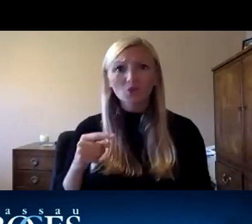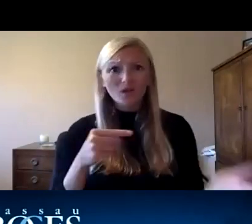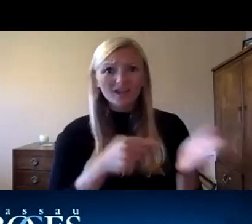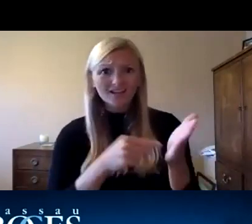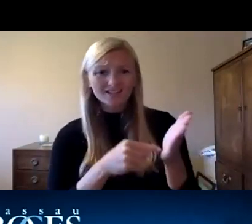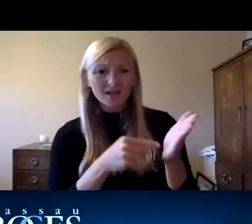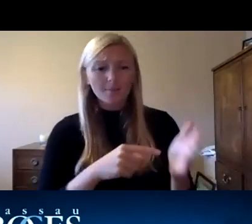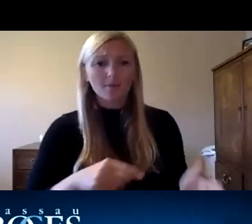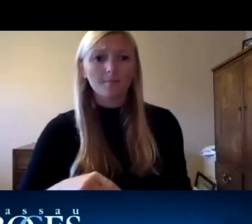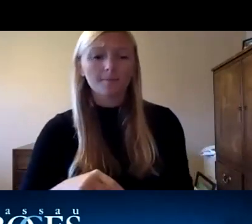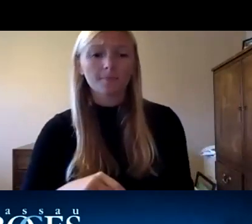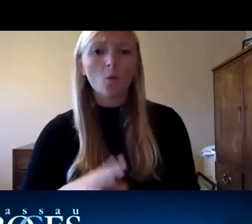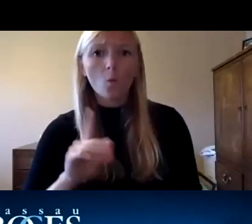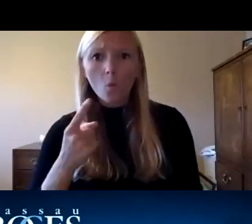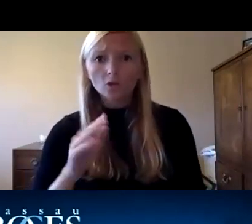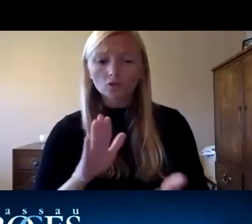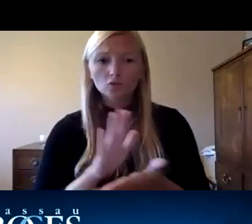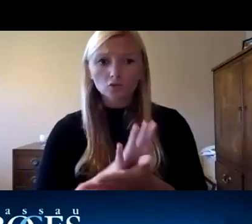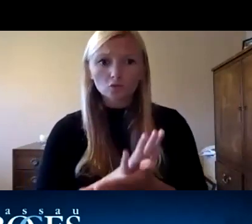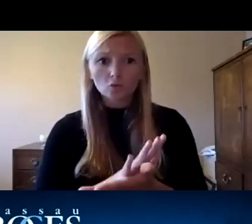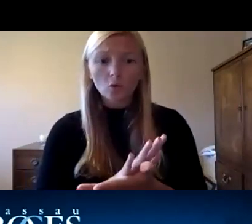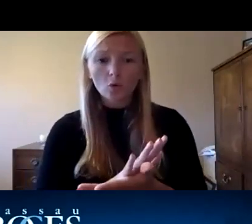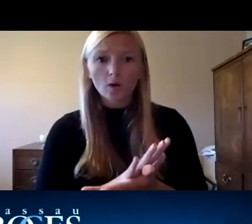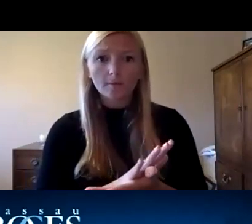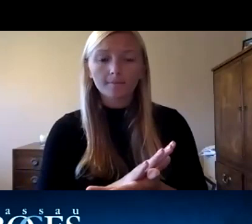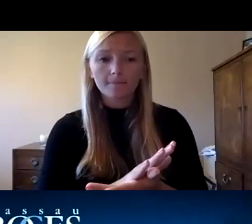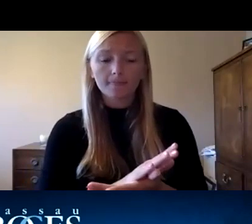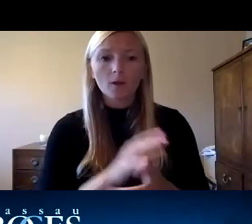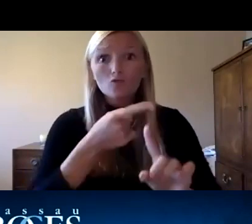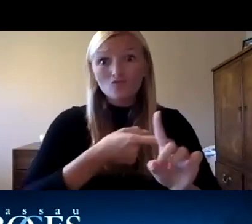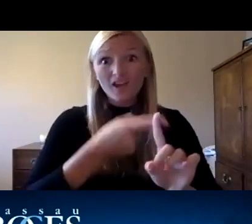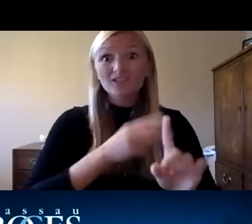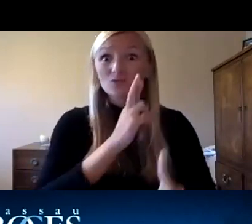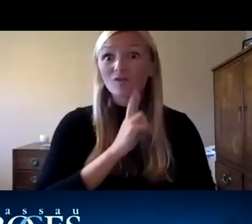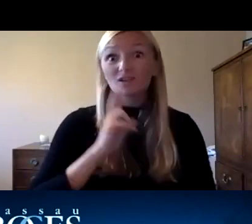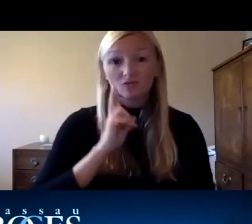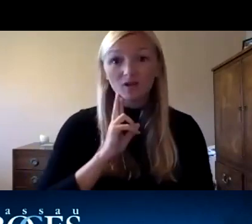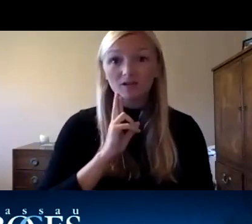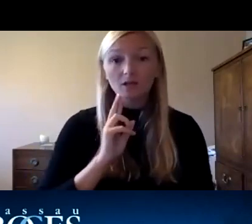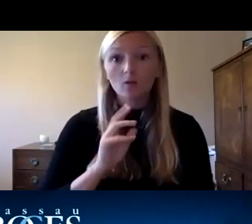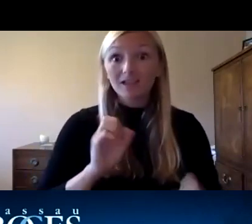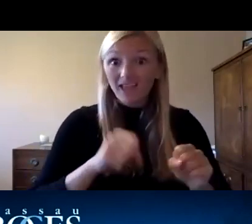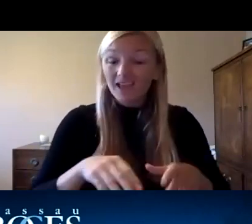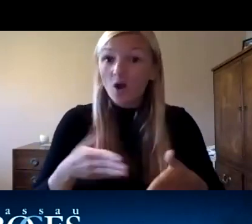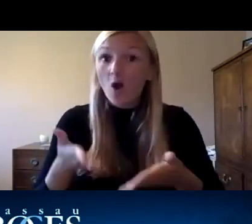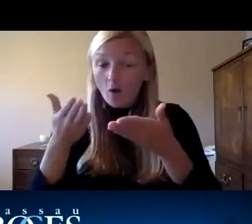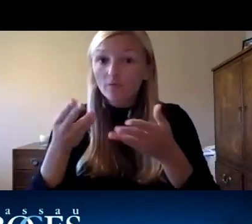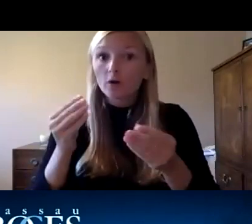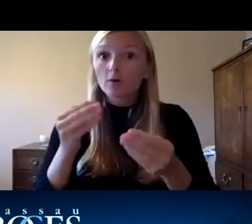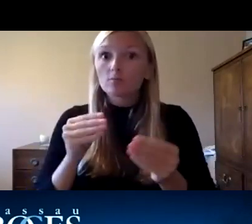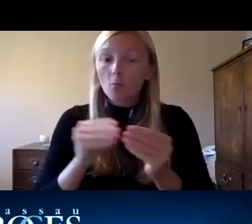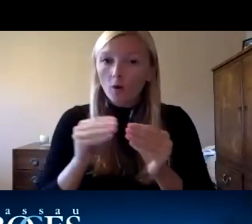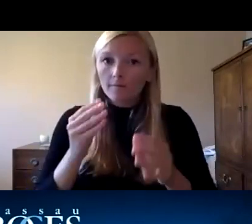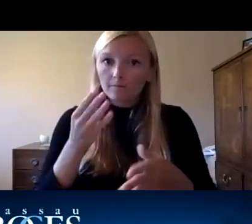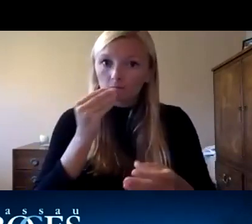university has actually leased a local restaurant that they're using not just to offer additional um uh food services but